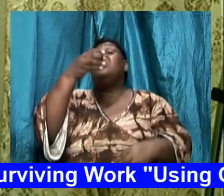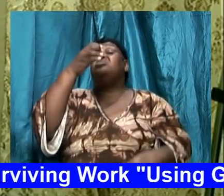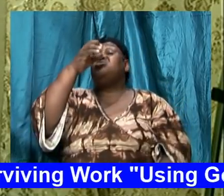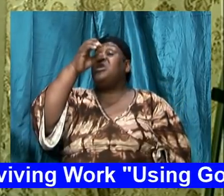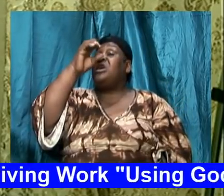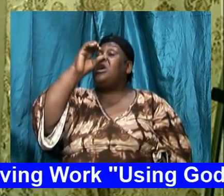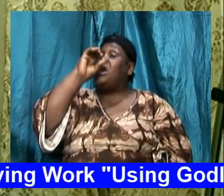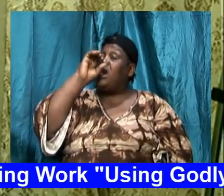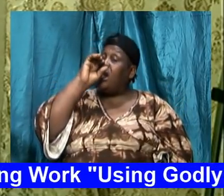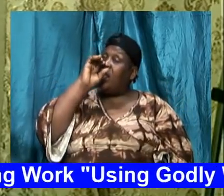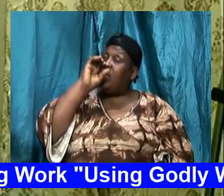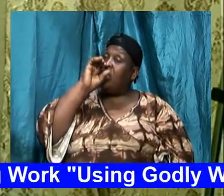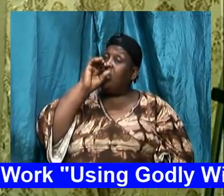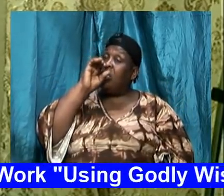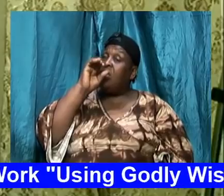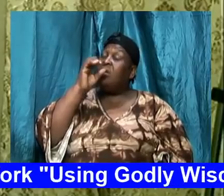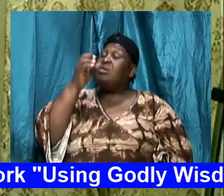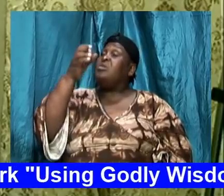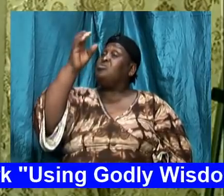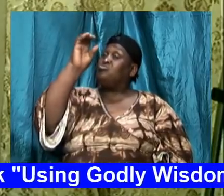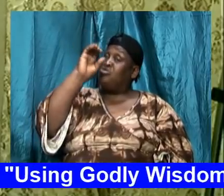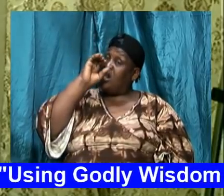drinking it you know